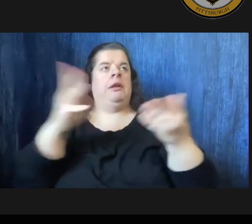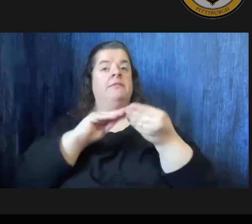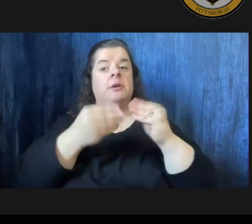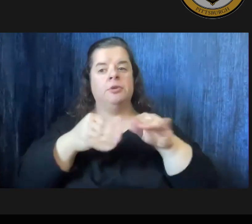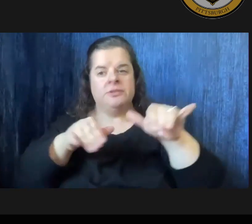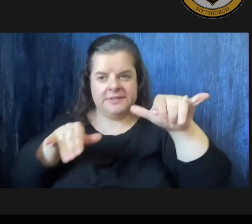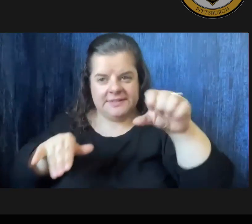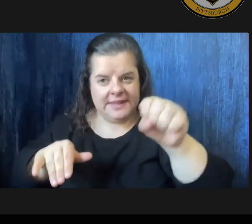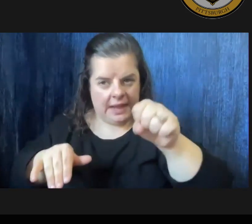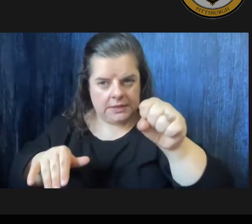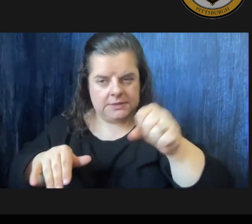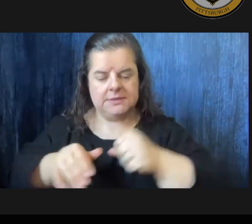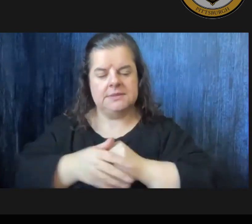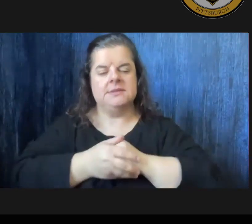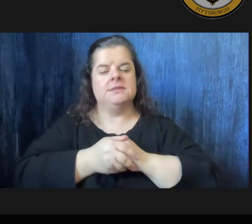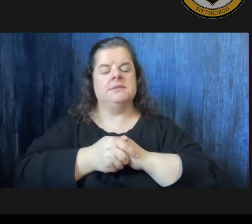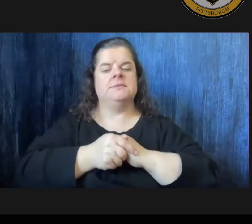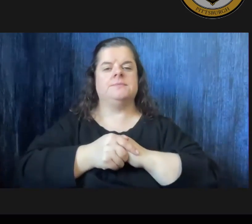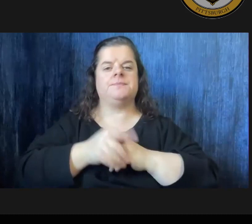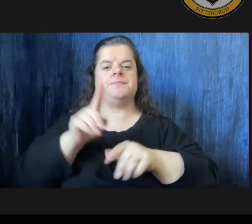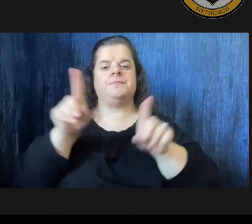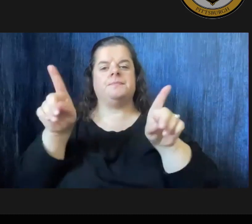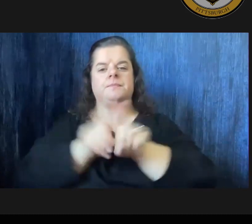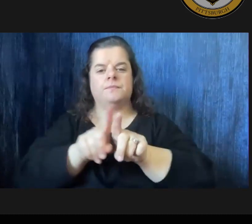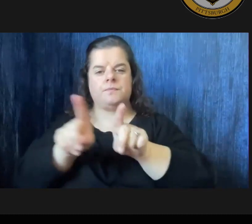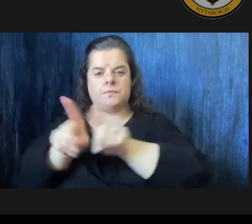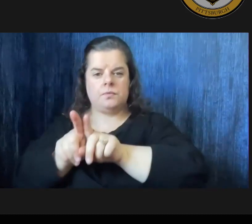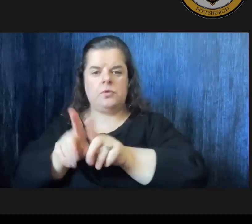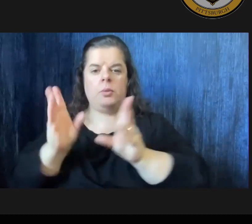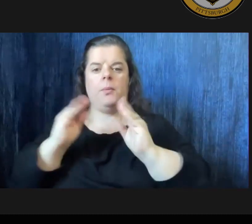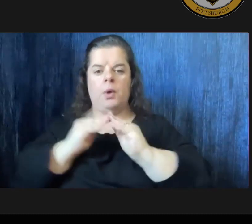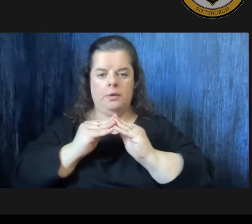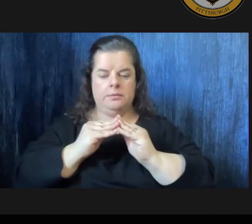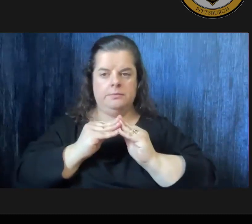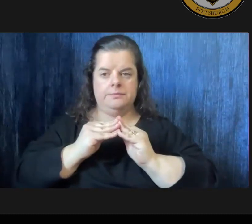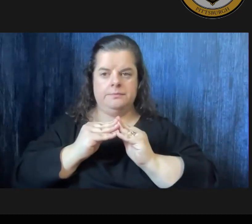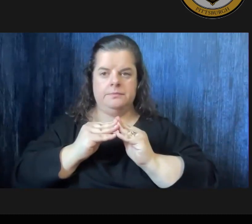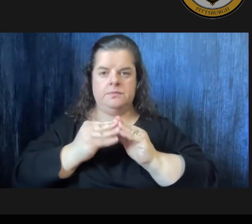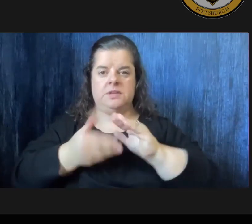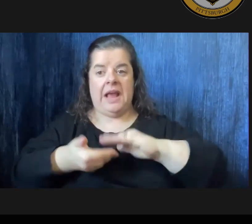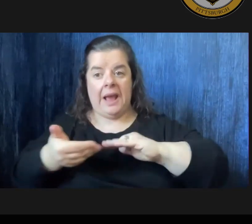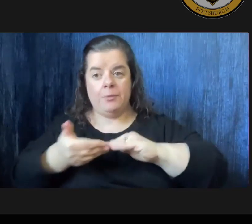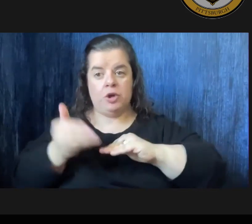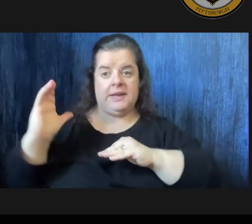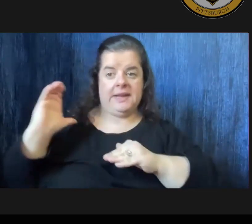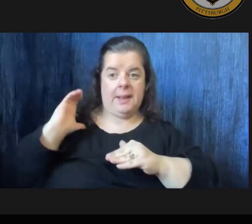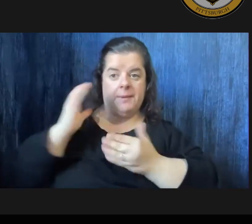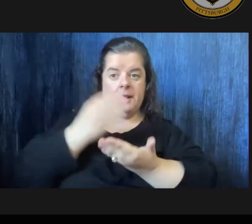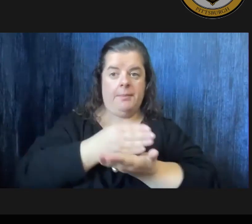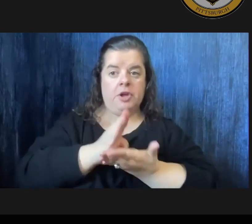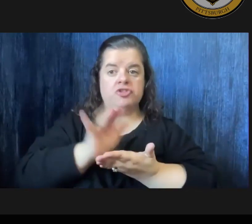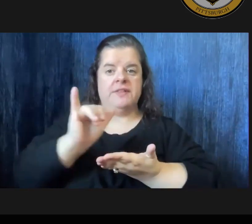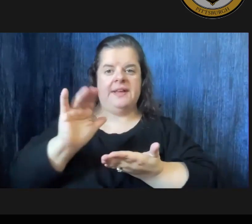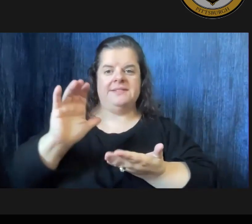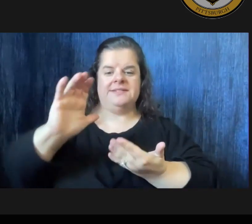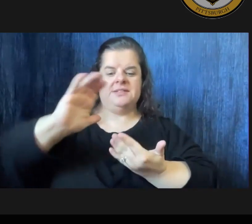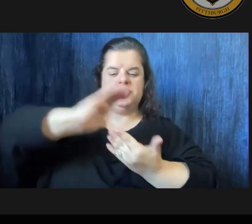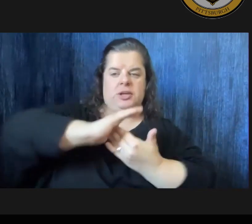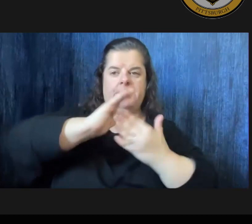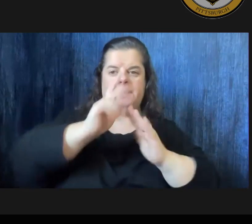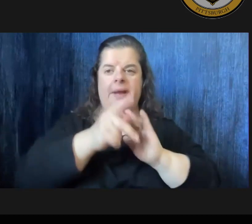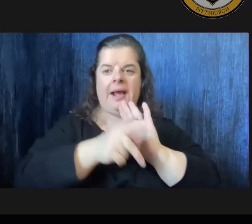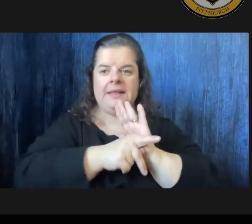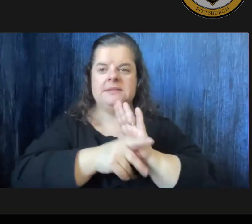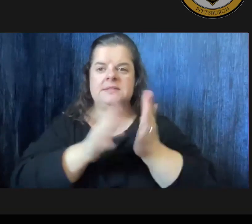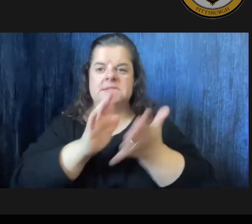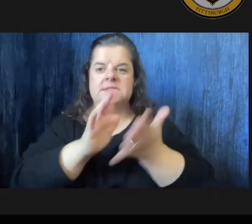um but it's also more than that uh the operating capital budgets are the chief policy documents of the city